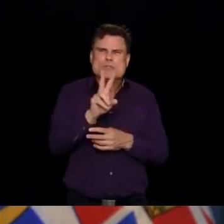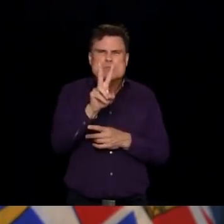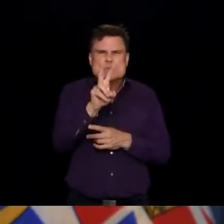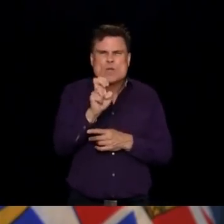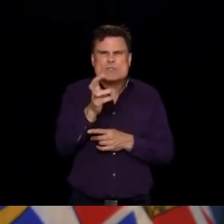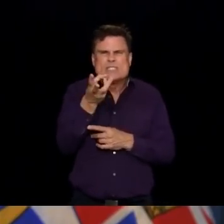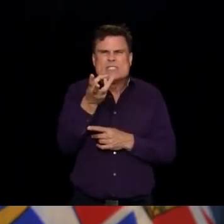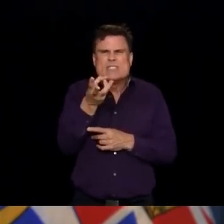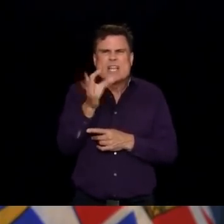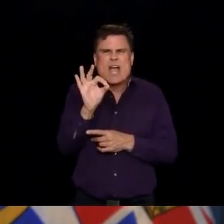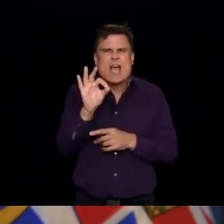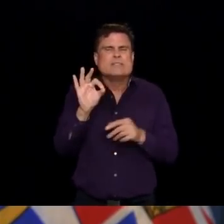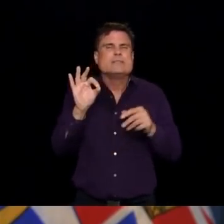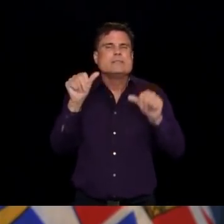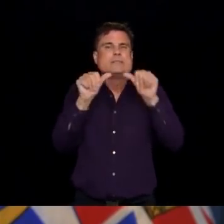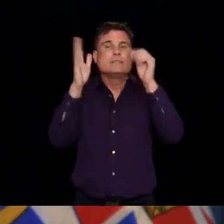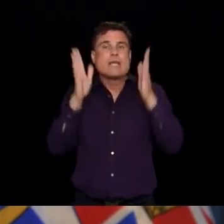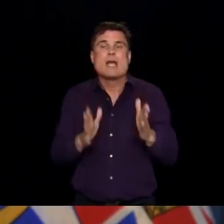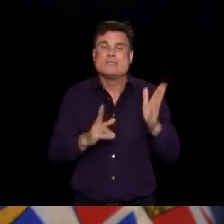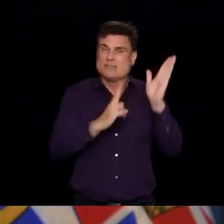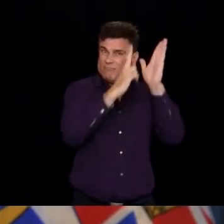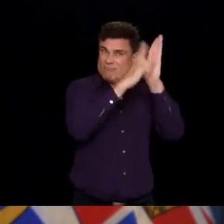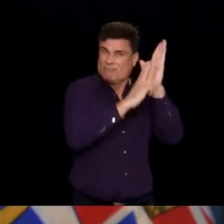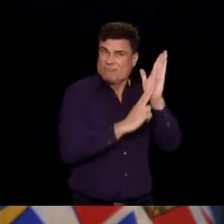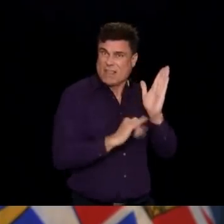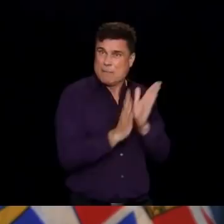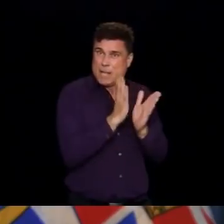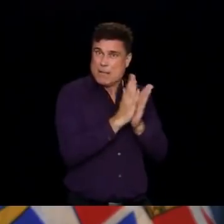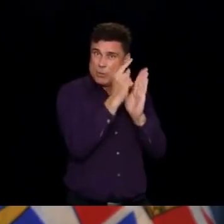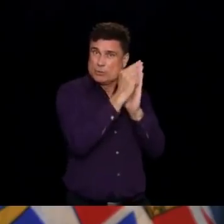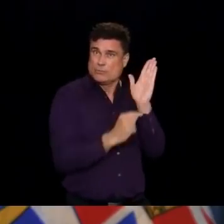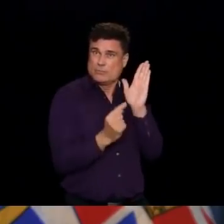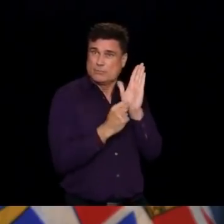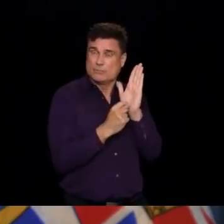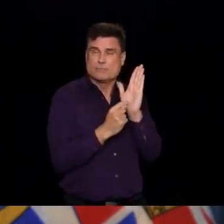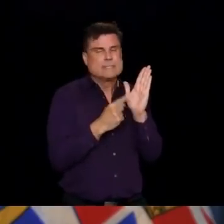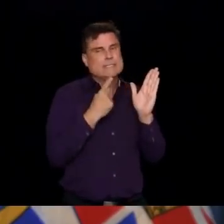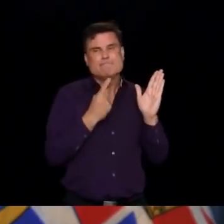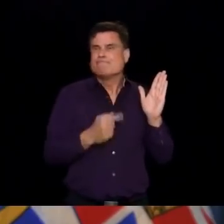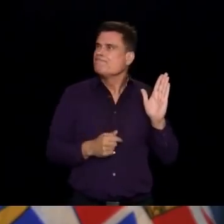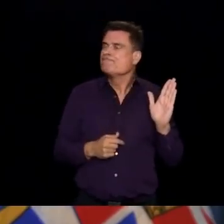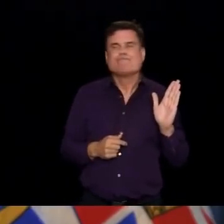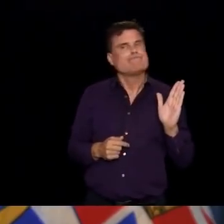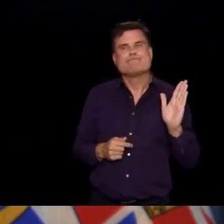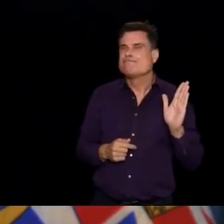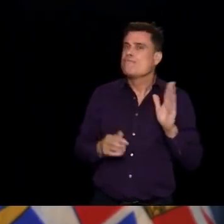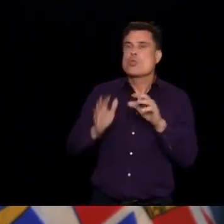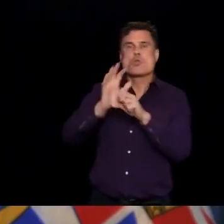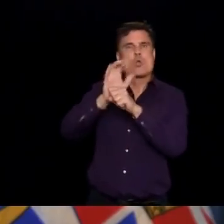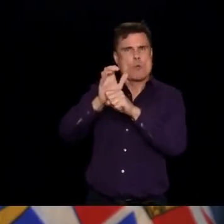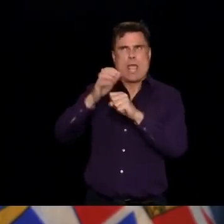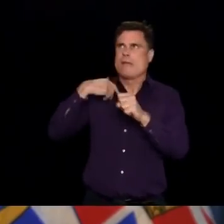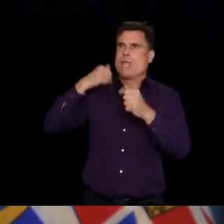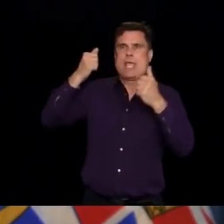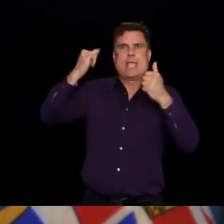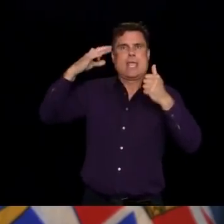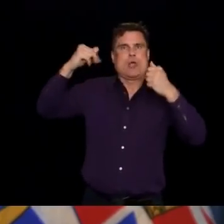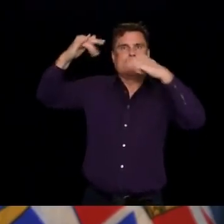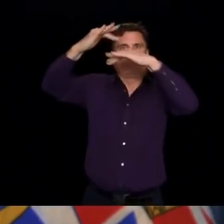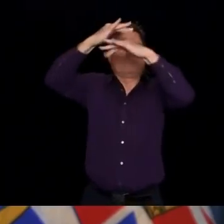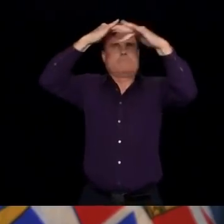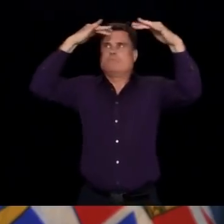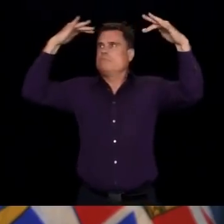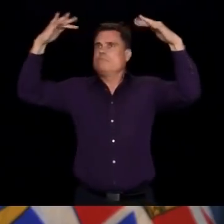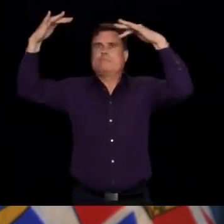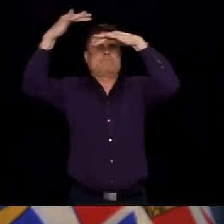that that will not convince you to change your protocols when it comes to public health measures such